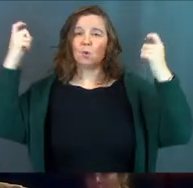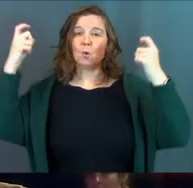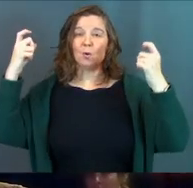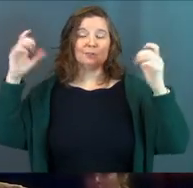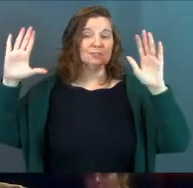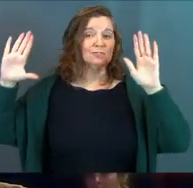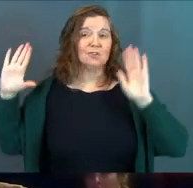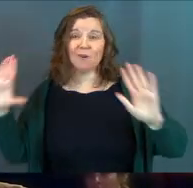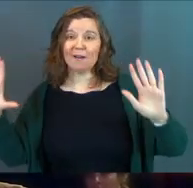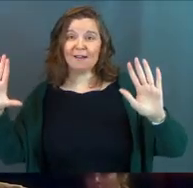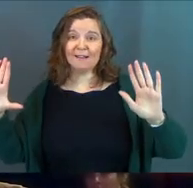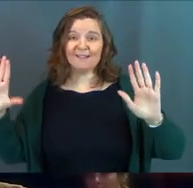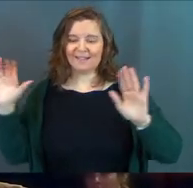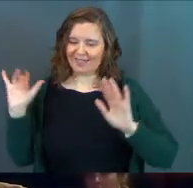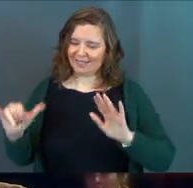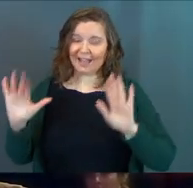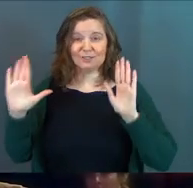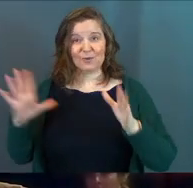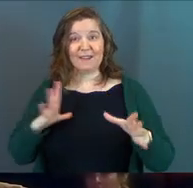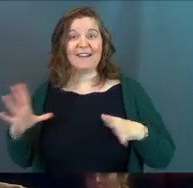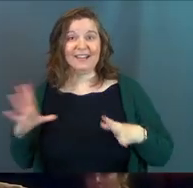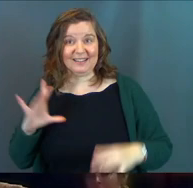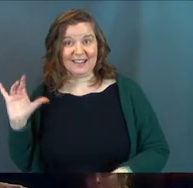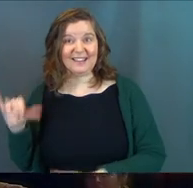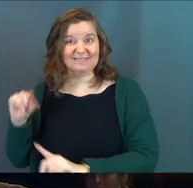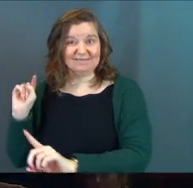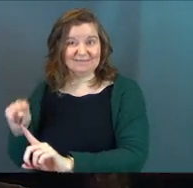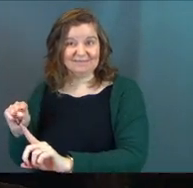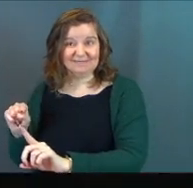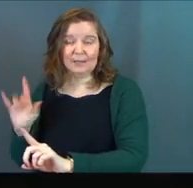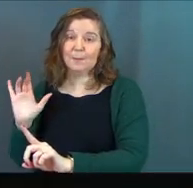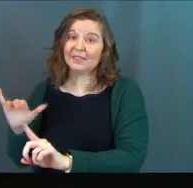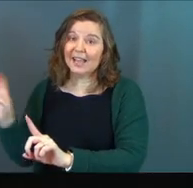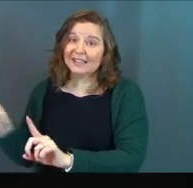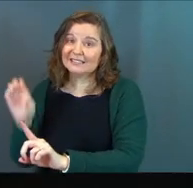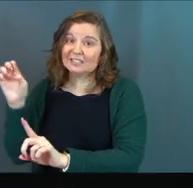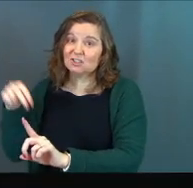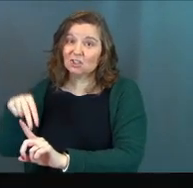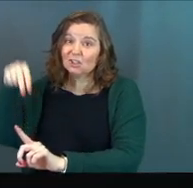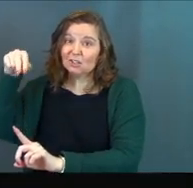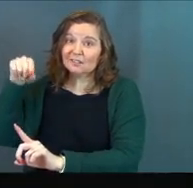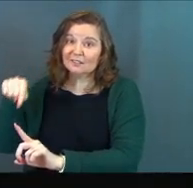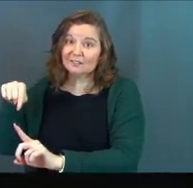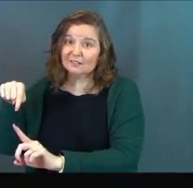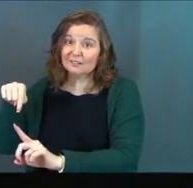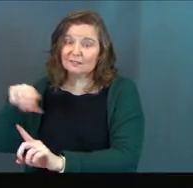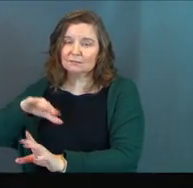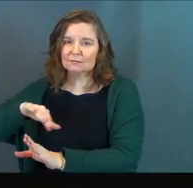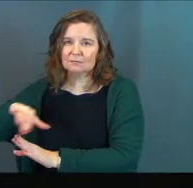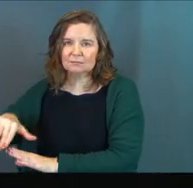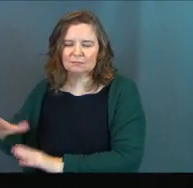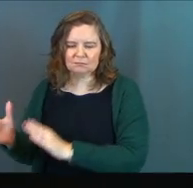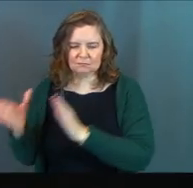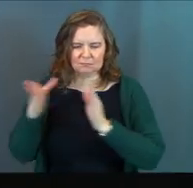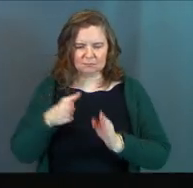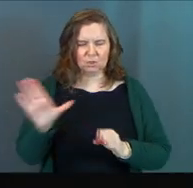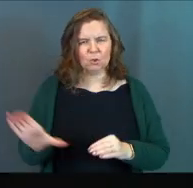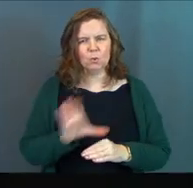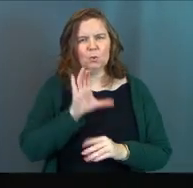Isn't it awesome? That's a great holiday. But that's Easter. Why do I need Christmas?